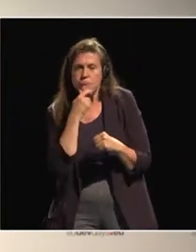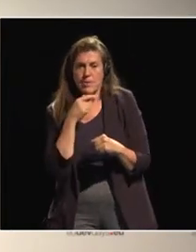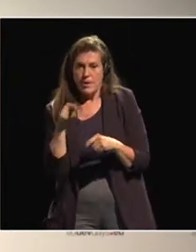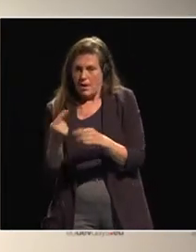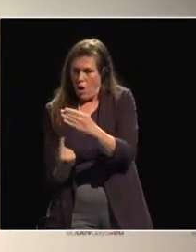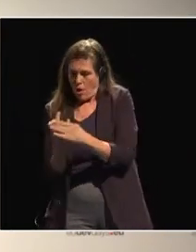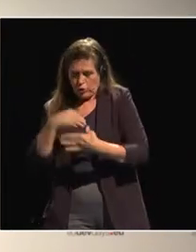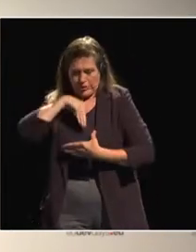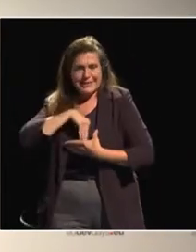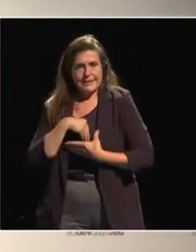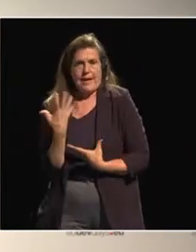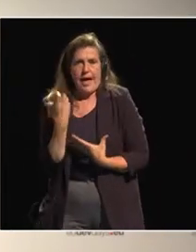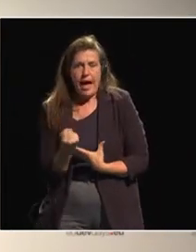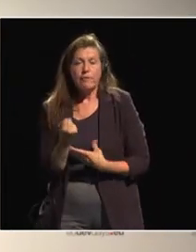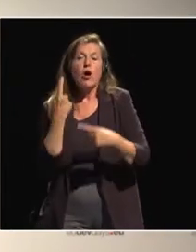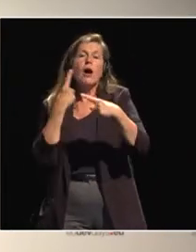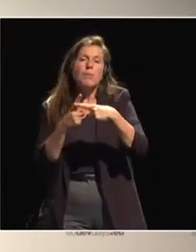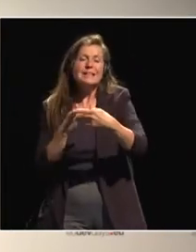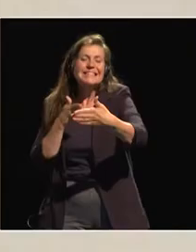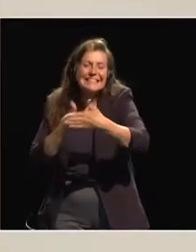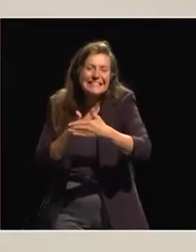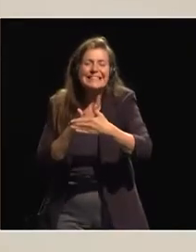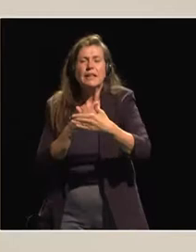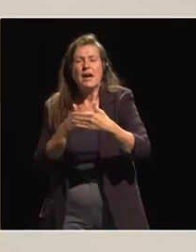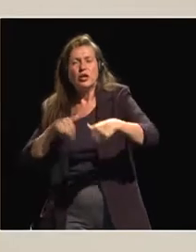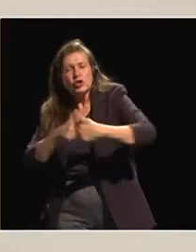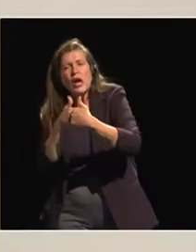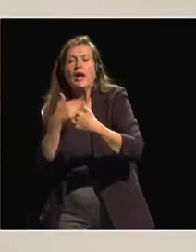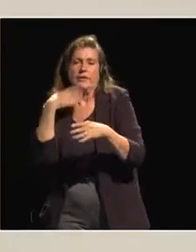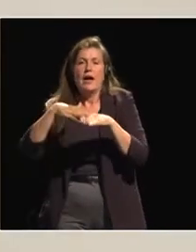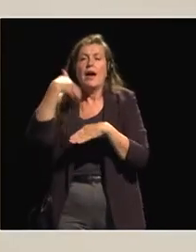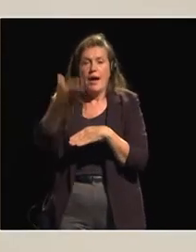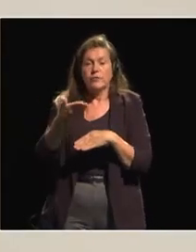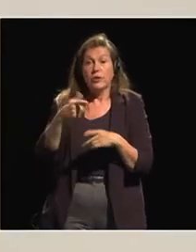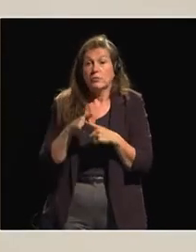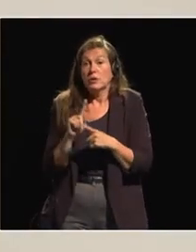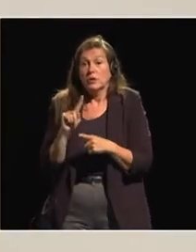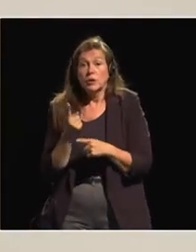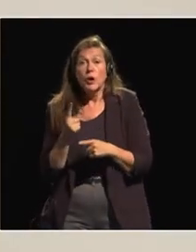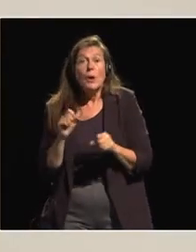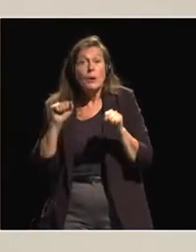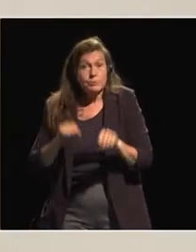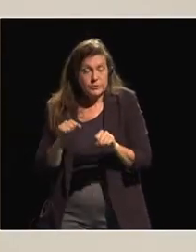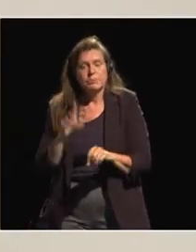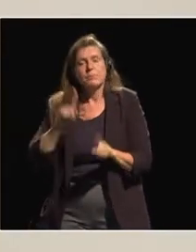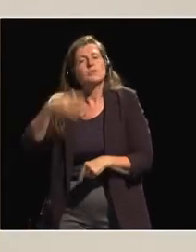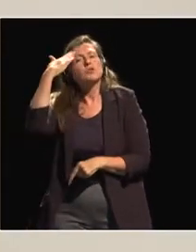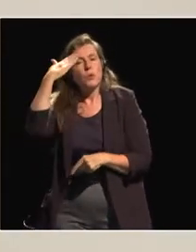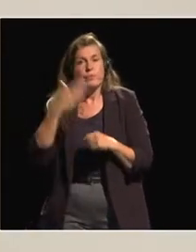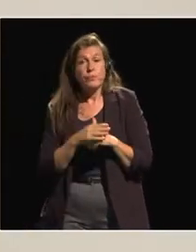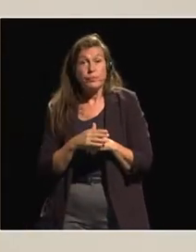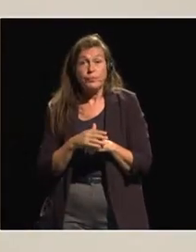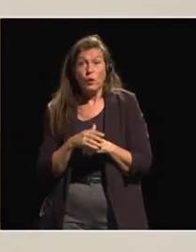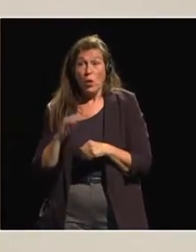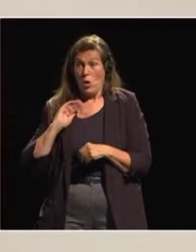and followed by the challenges. The potential is that, first of